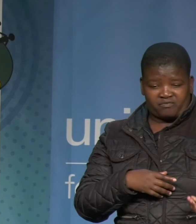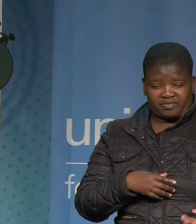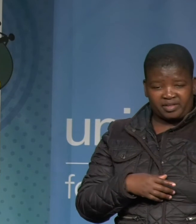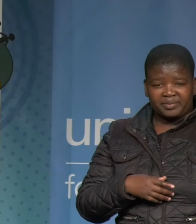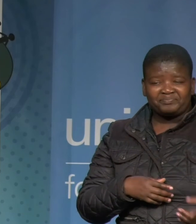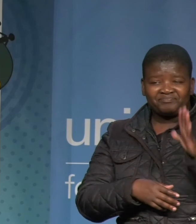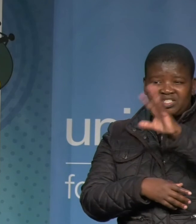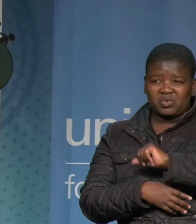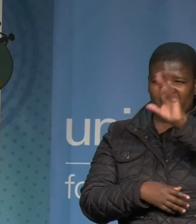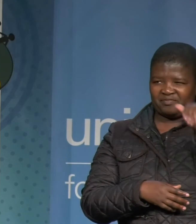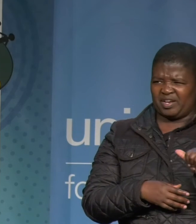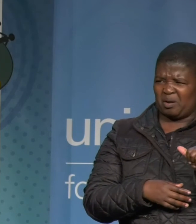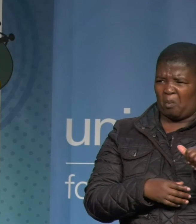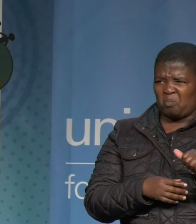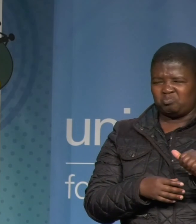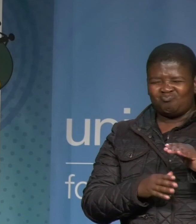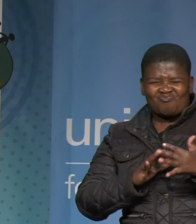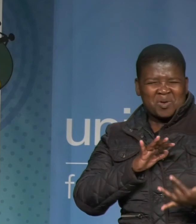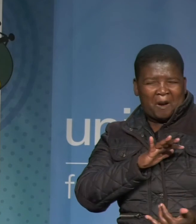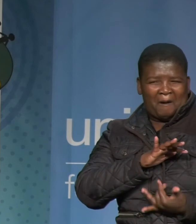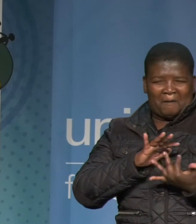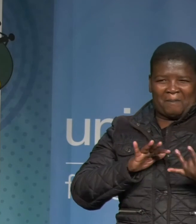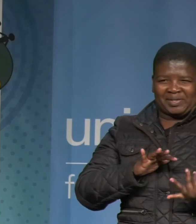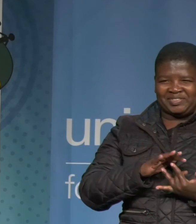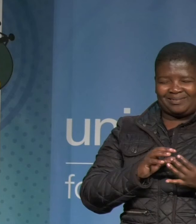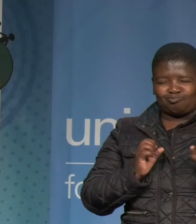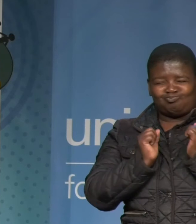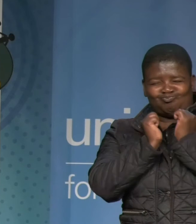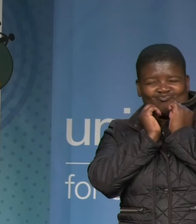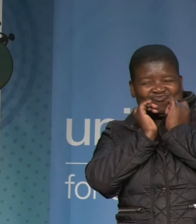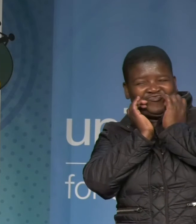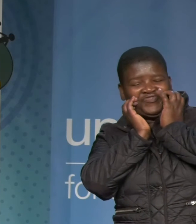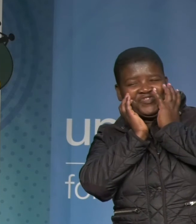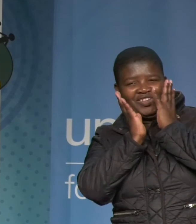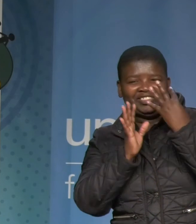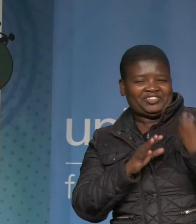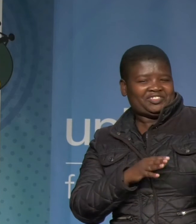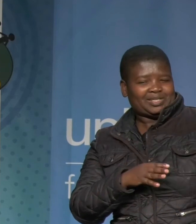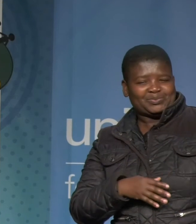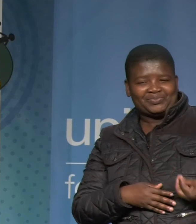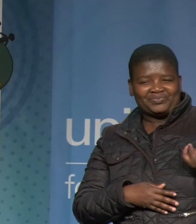Africa, surrounded by the passion and exuberance of South African child and youth care workers.